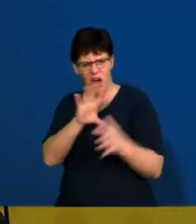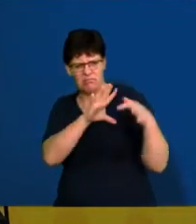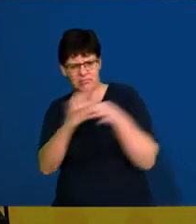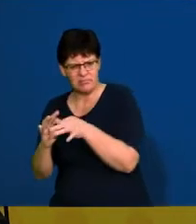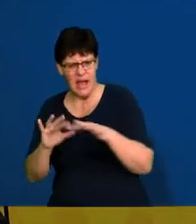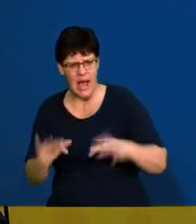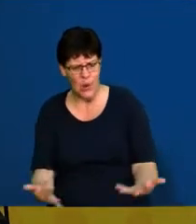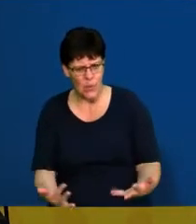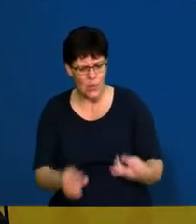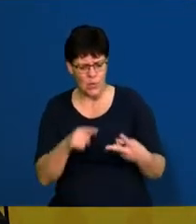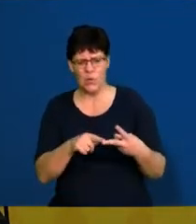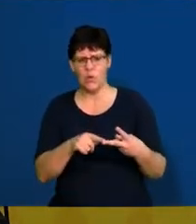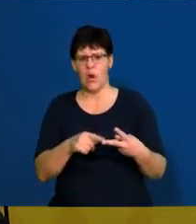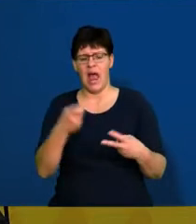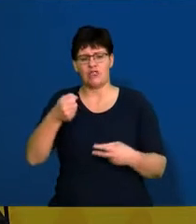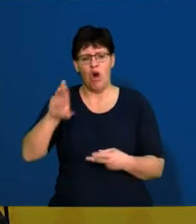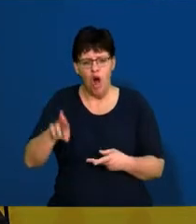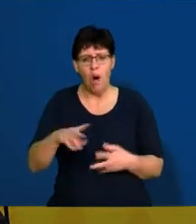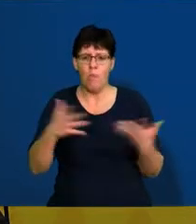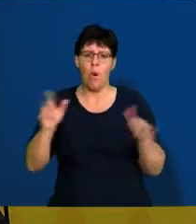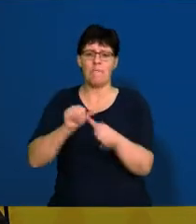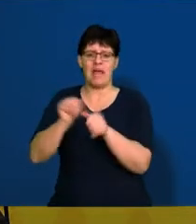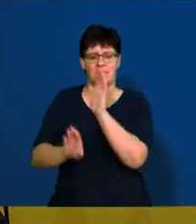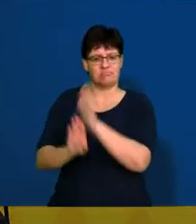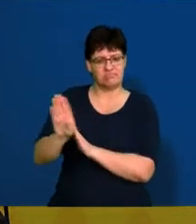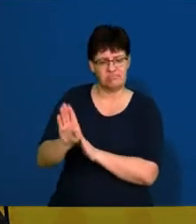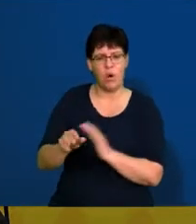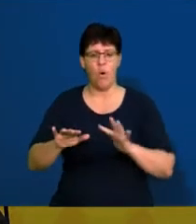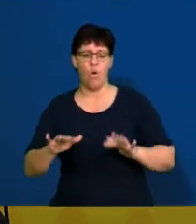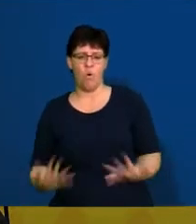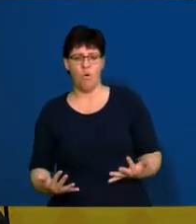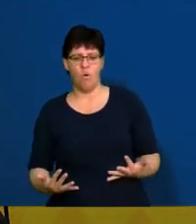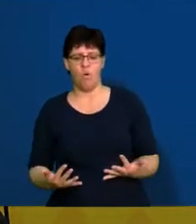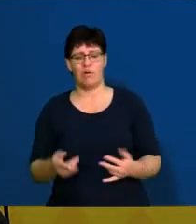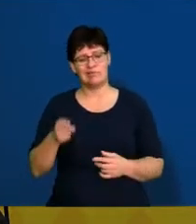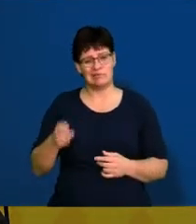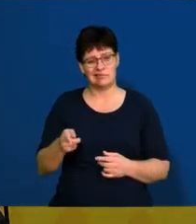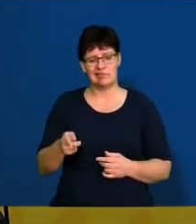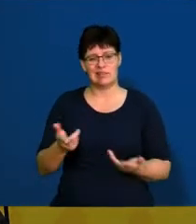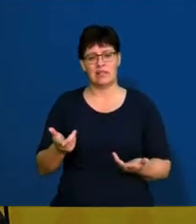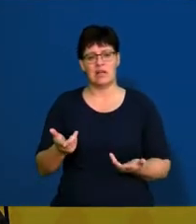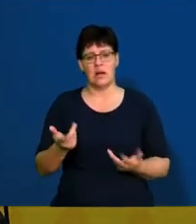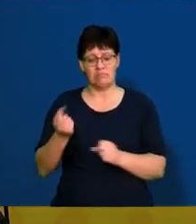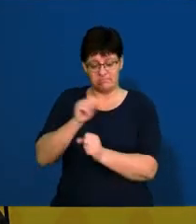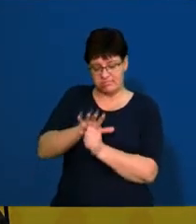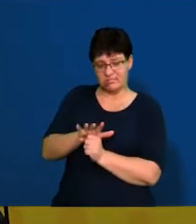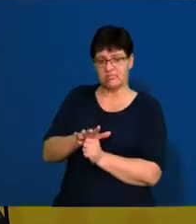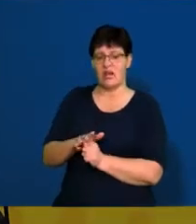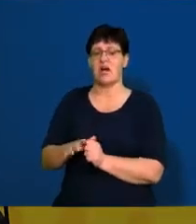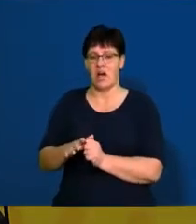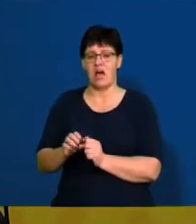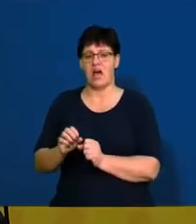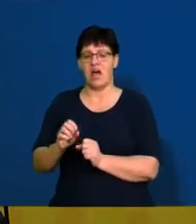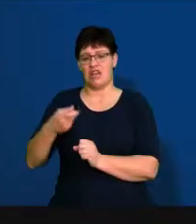how can it make the human resource department better, or how is it going to affect the human resource